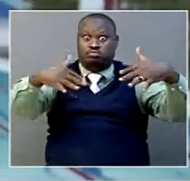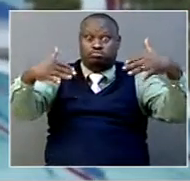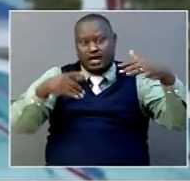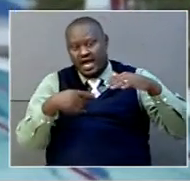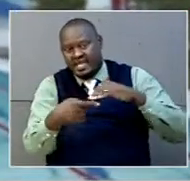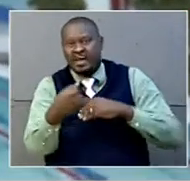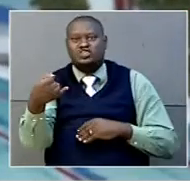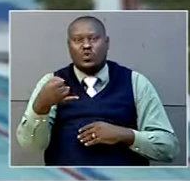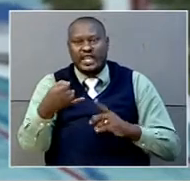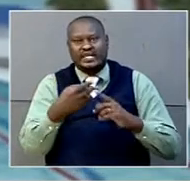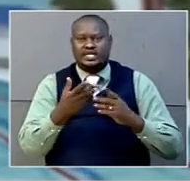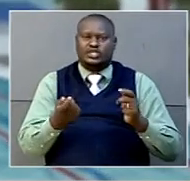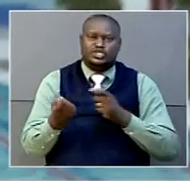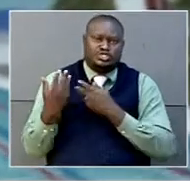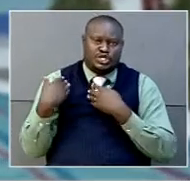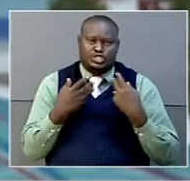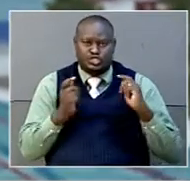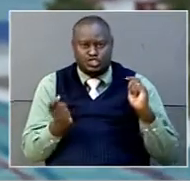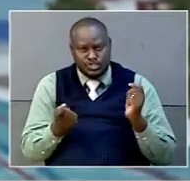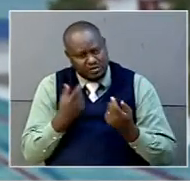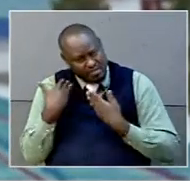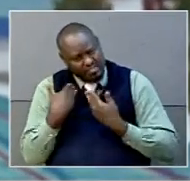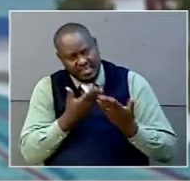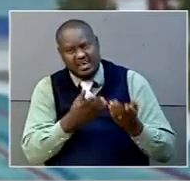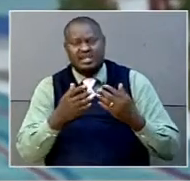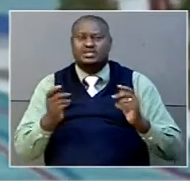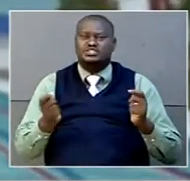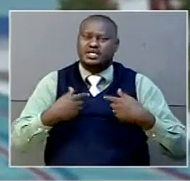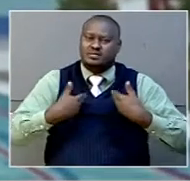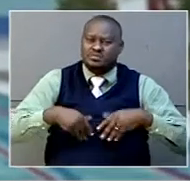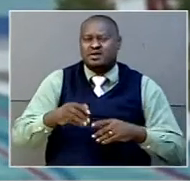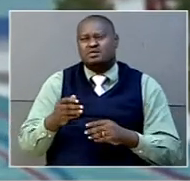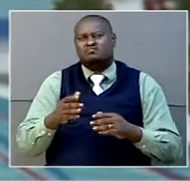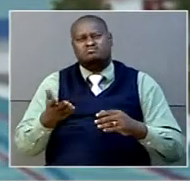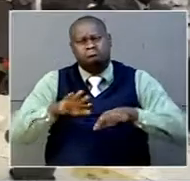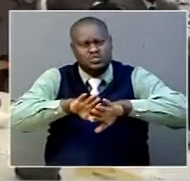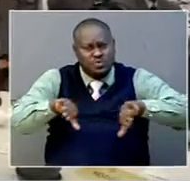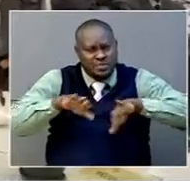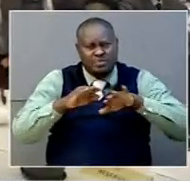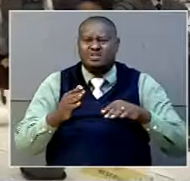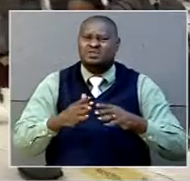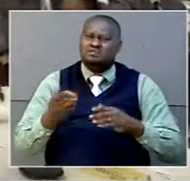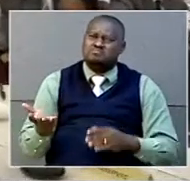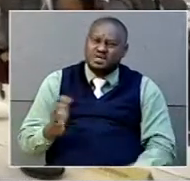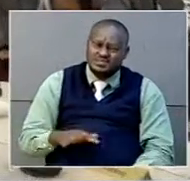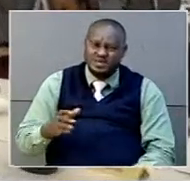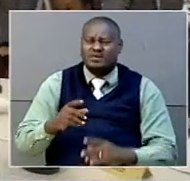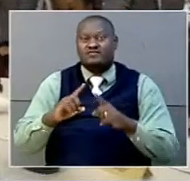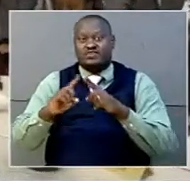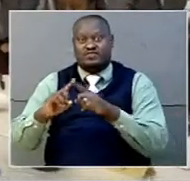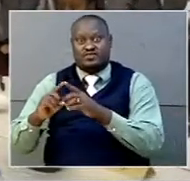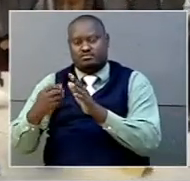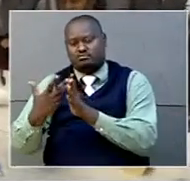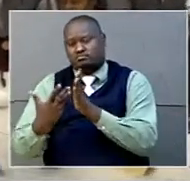washrooms, an Olympic sized swimming pool, tennis, basketball and netball courts. The school boasts of